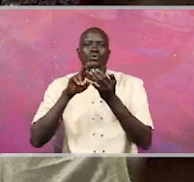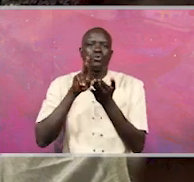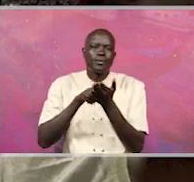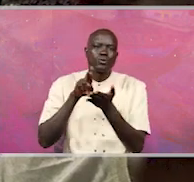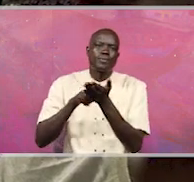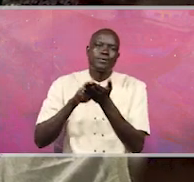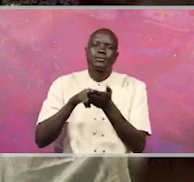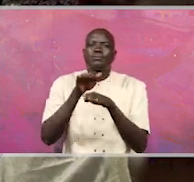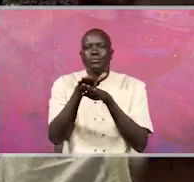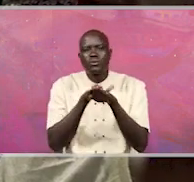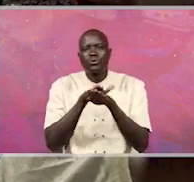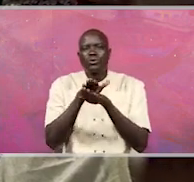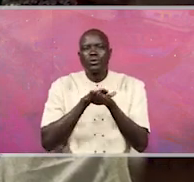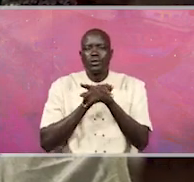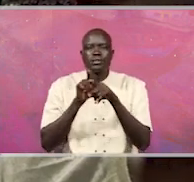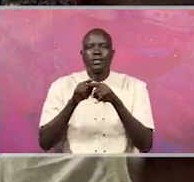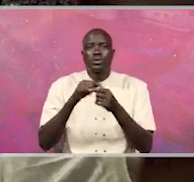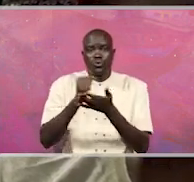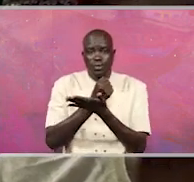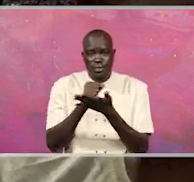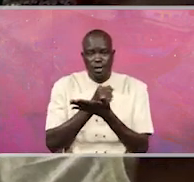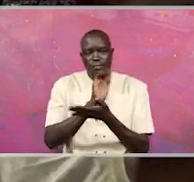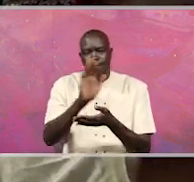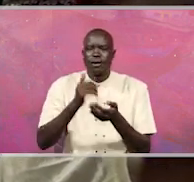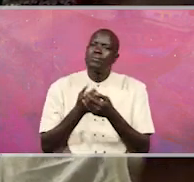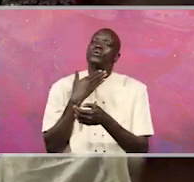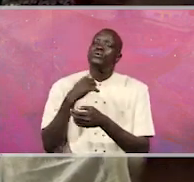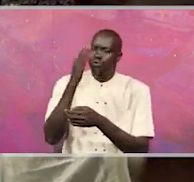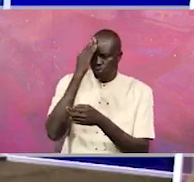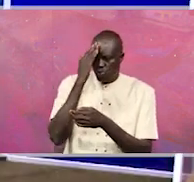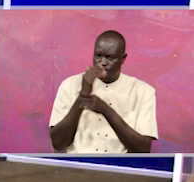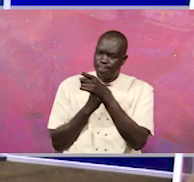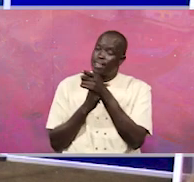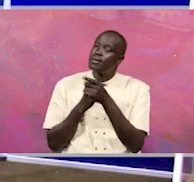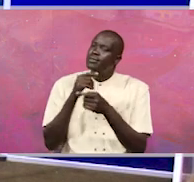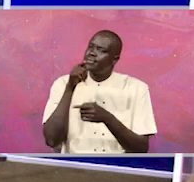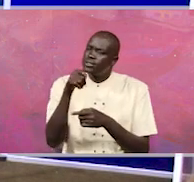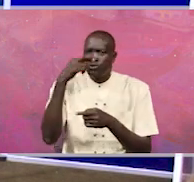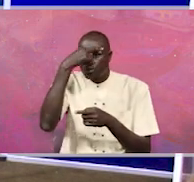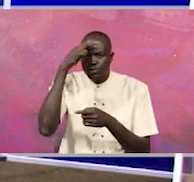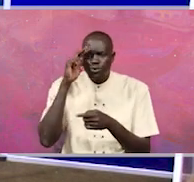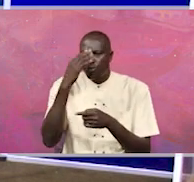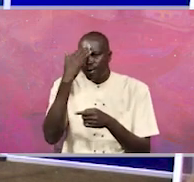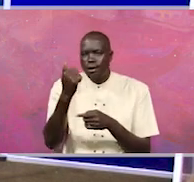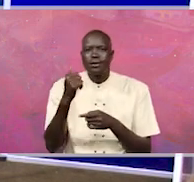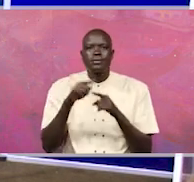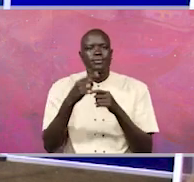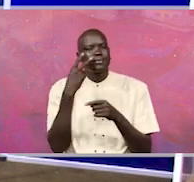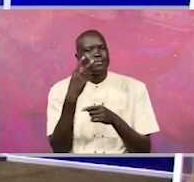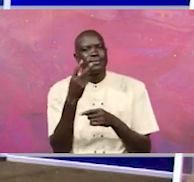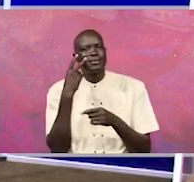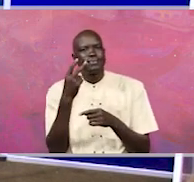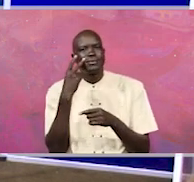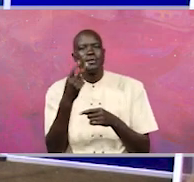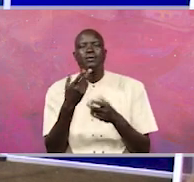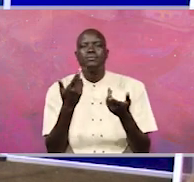of the auditor general. So I want to know, is that the reason why, you know, we see some